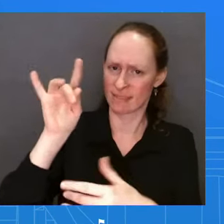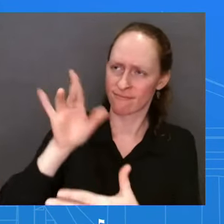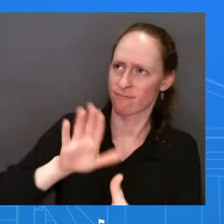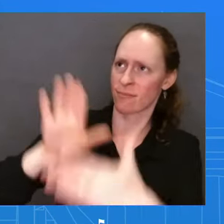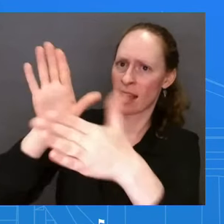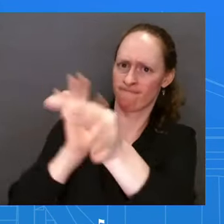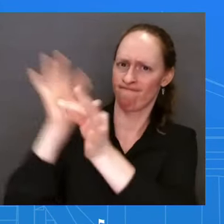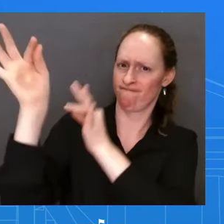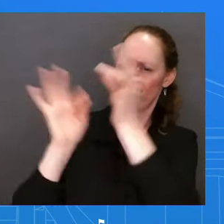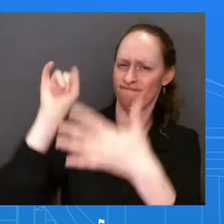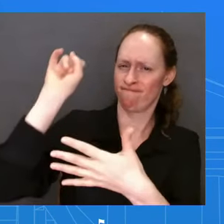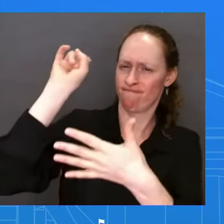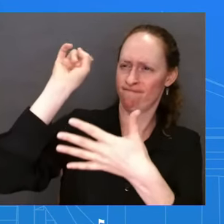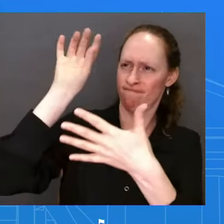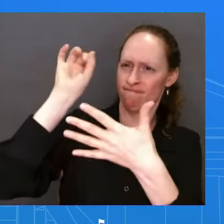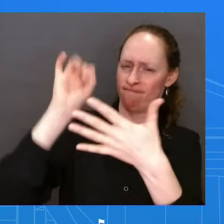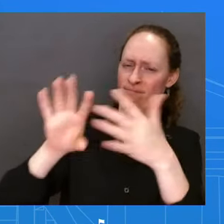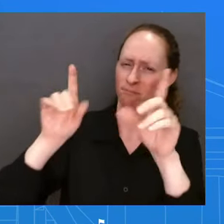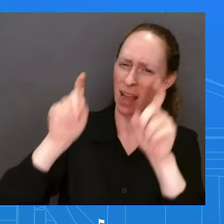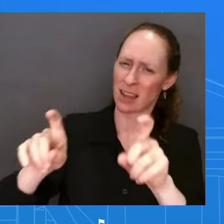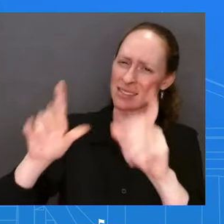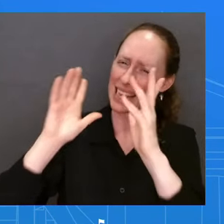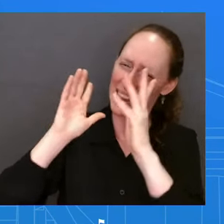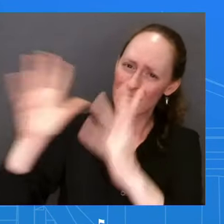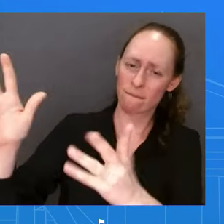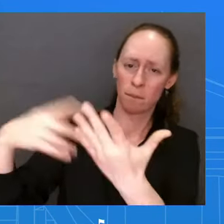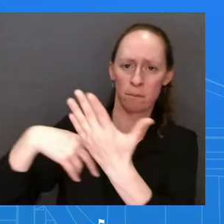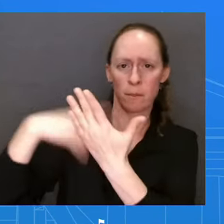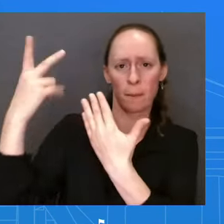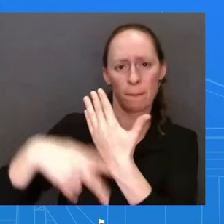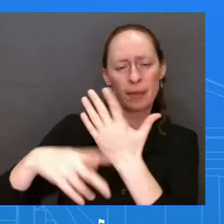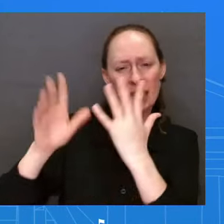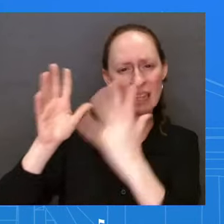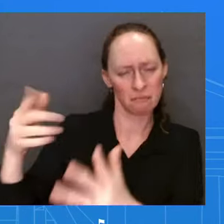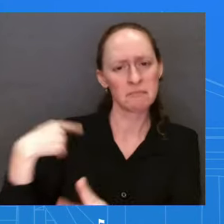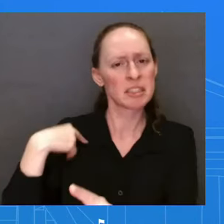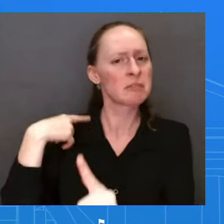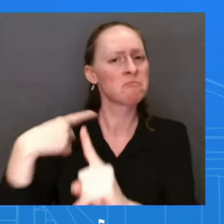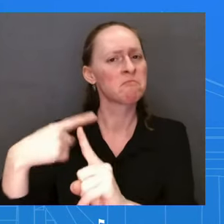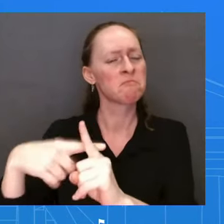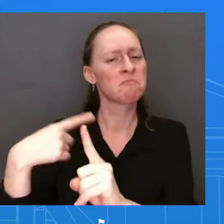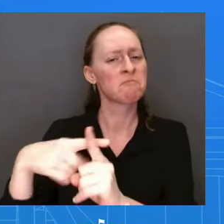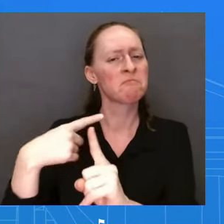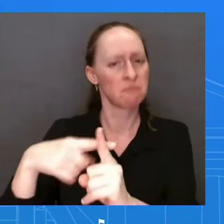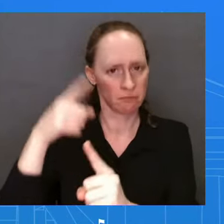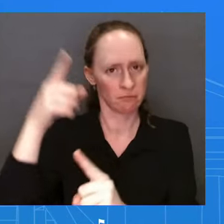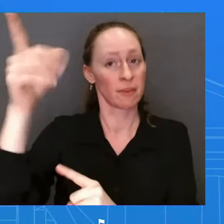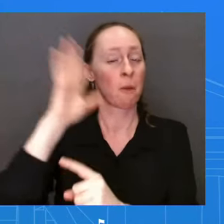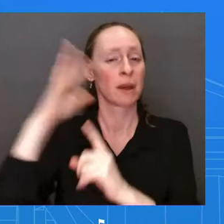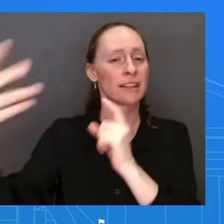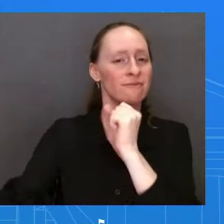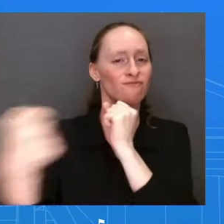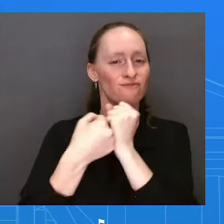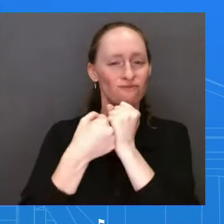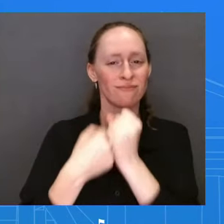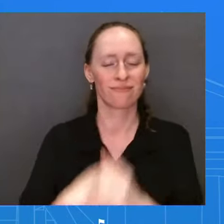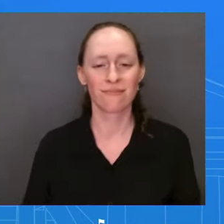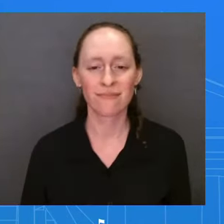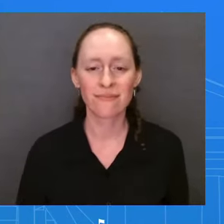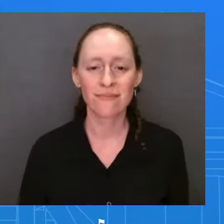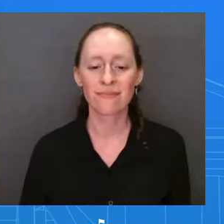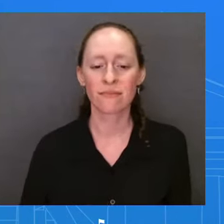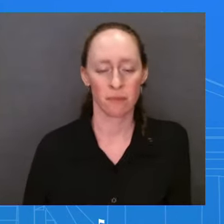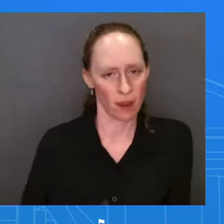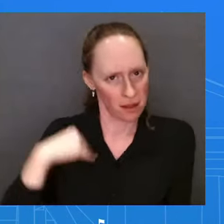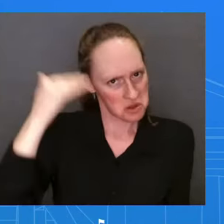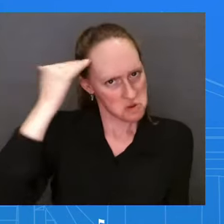arguments that we've made. We certainly hope the Supreme Court agrees, because we know all too well what the stakes are for millions of students.